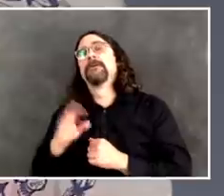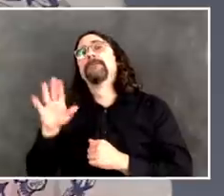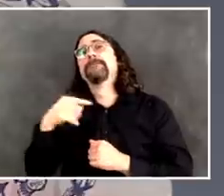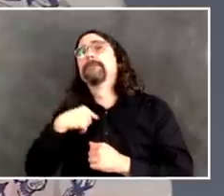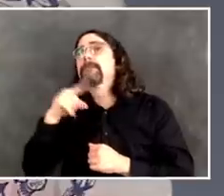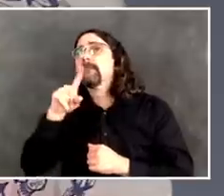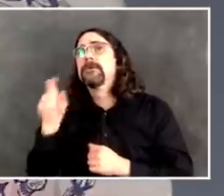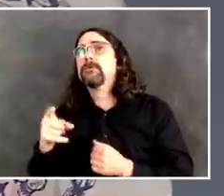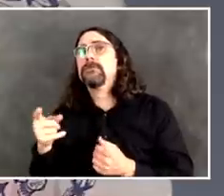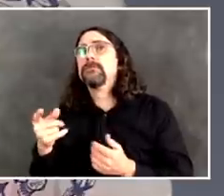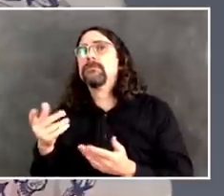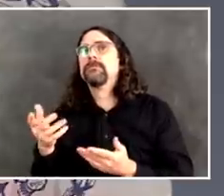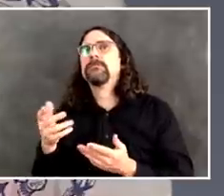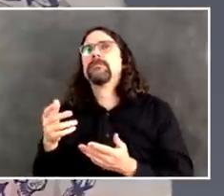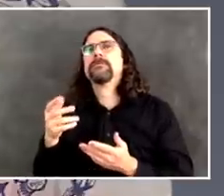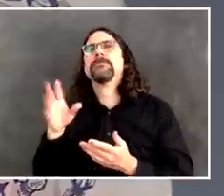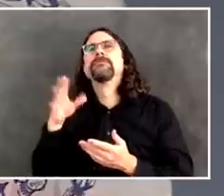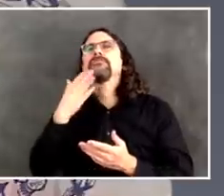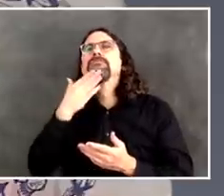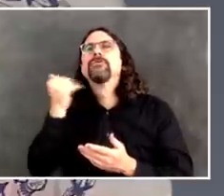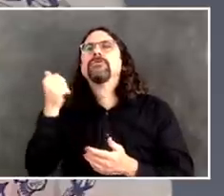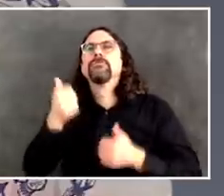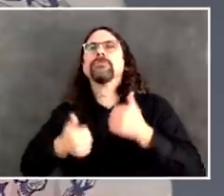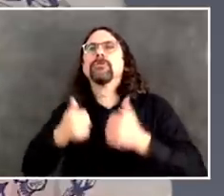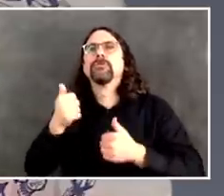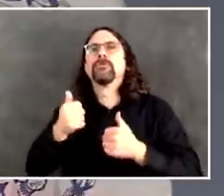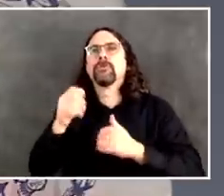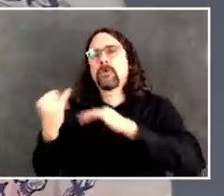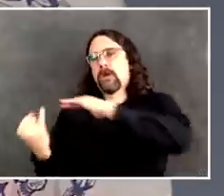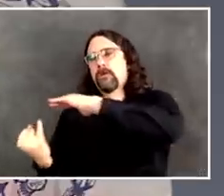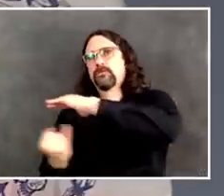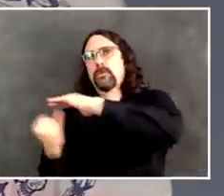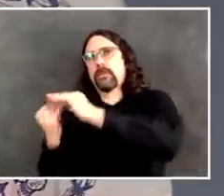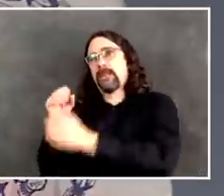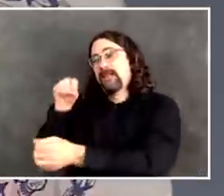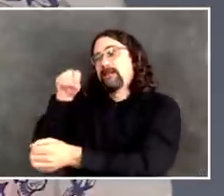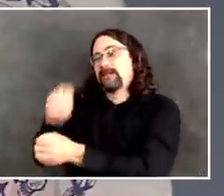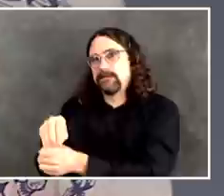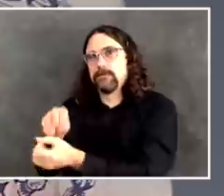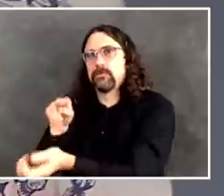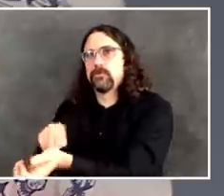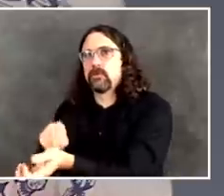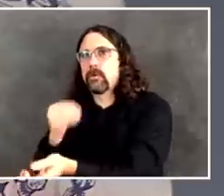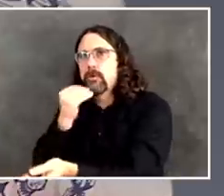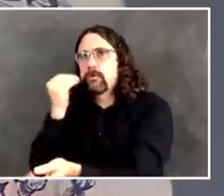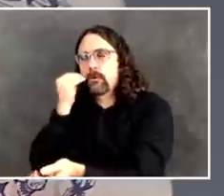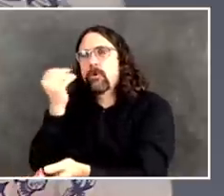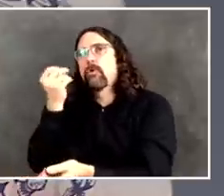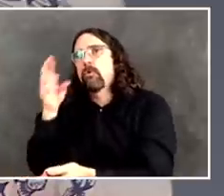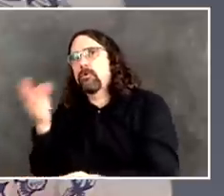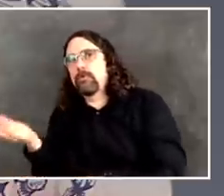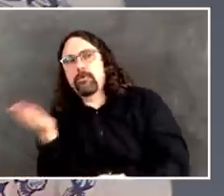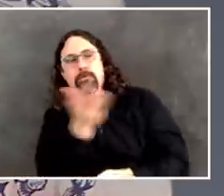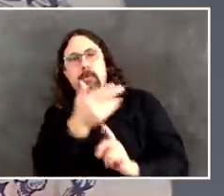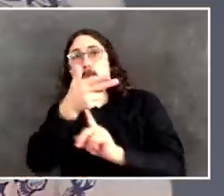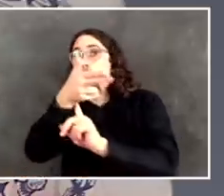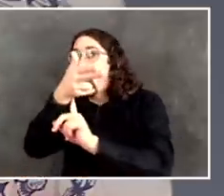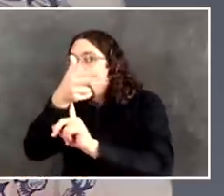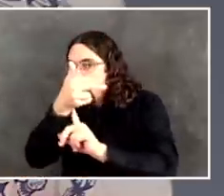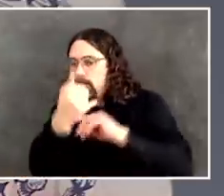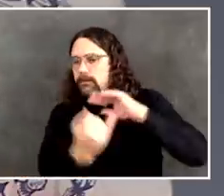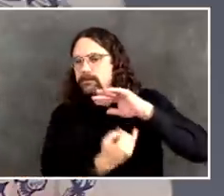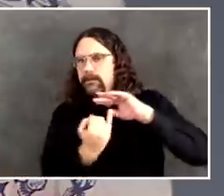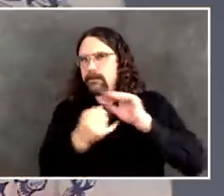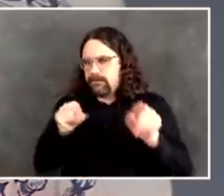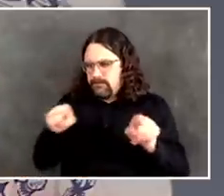better off in a nursing home? And I think one of the things that you've talked about previously is they still need a lot of other services and hotels, we can